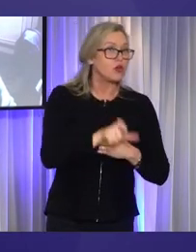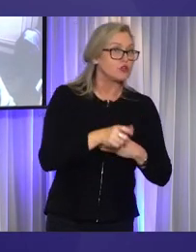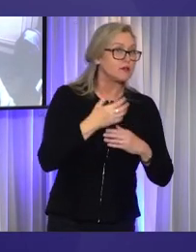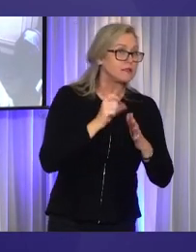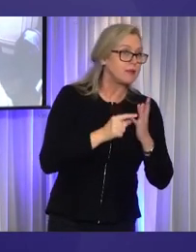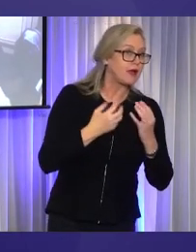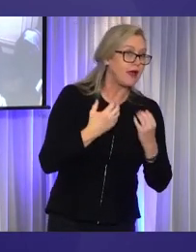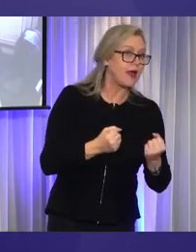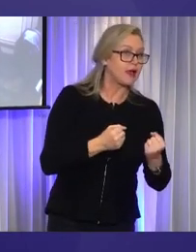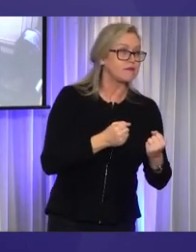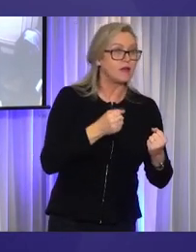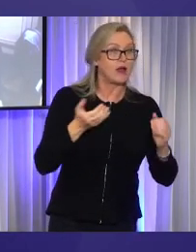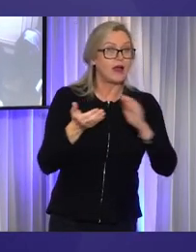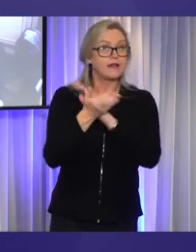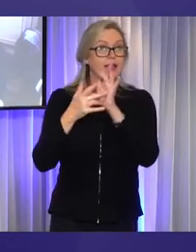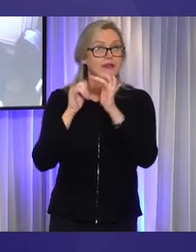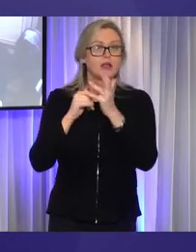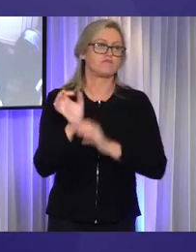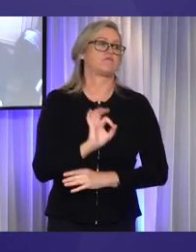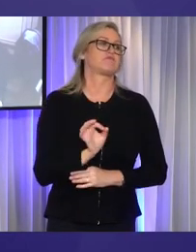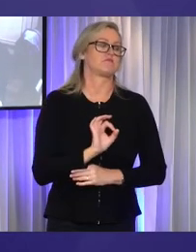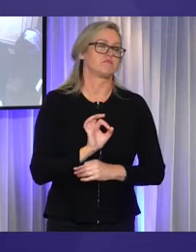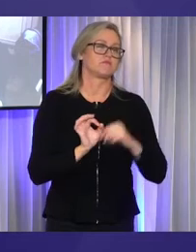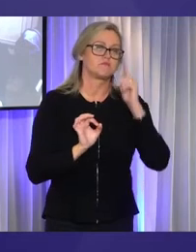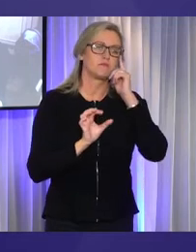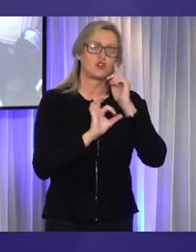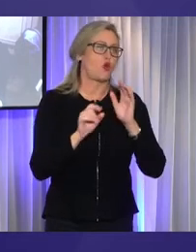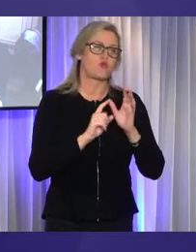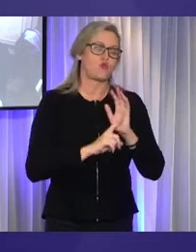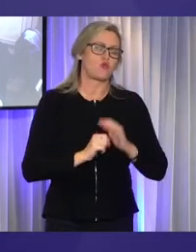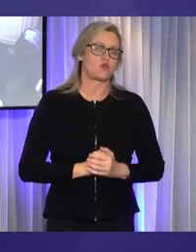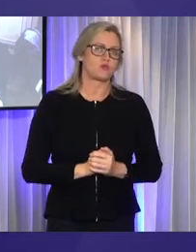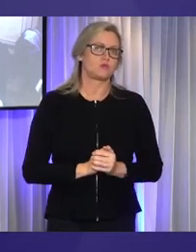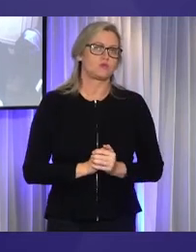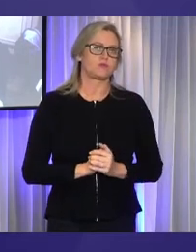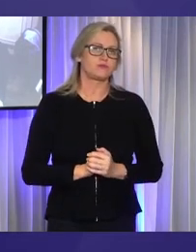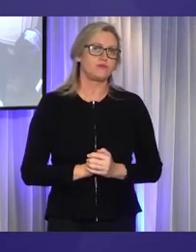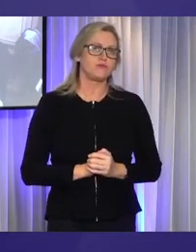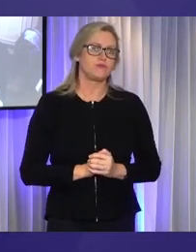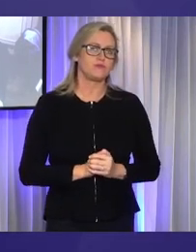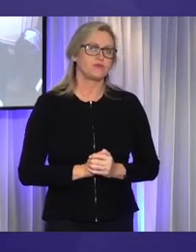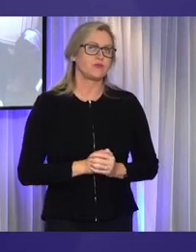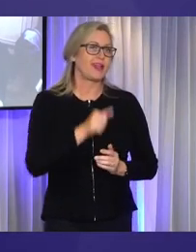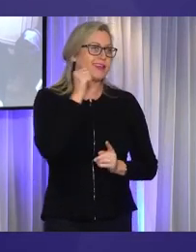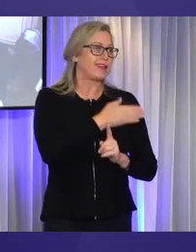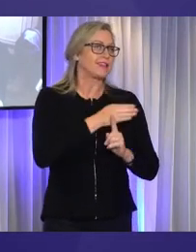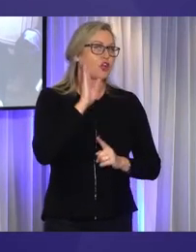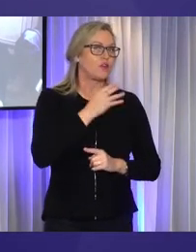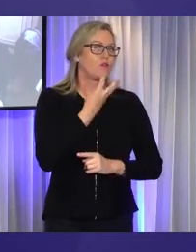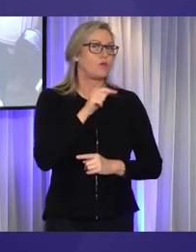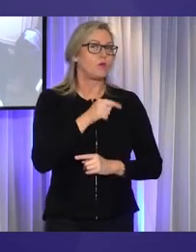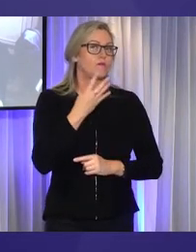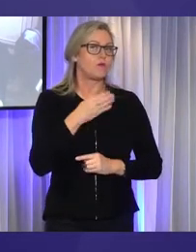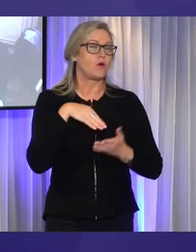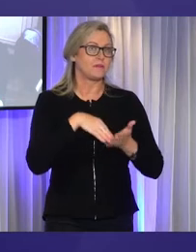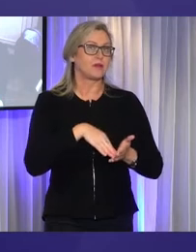will be a participant on the National Disability Insurance Scheme. We've heard repeatedly that 4.4 million Australians